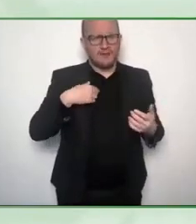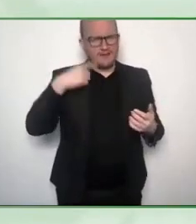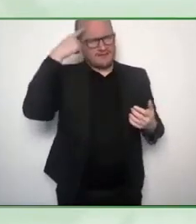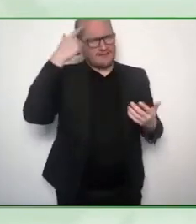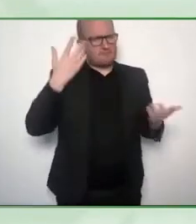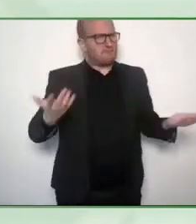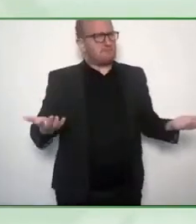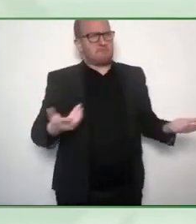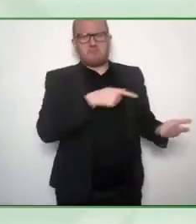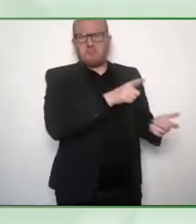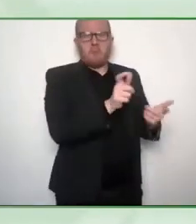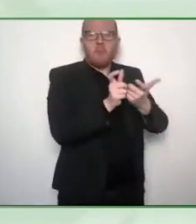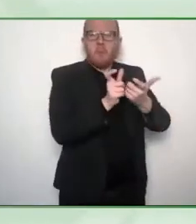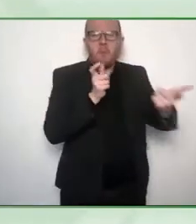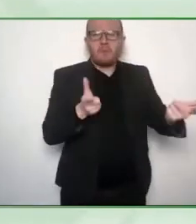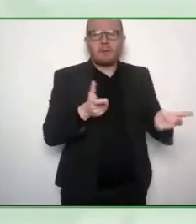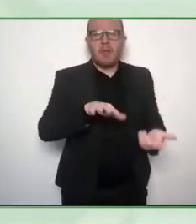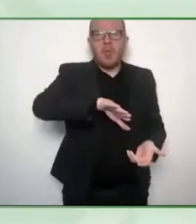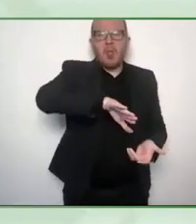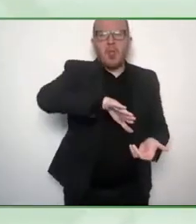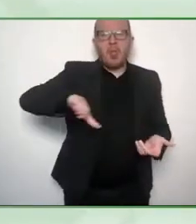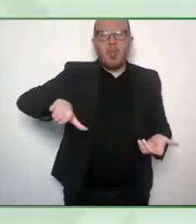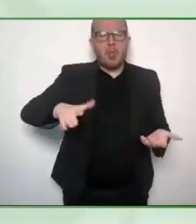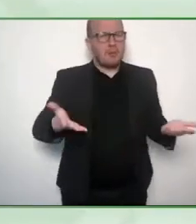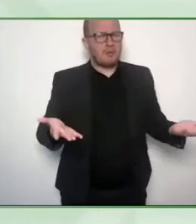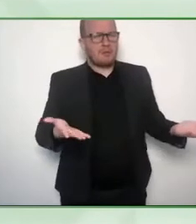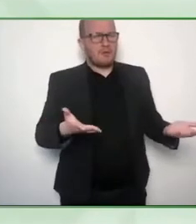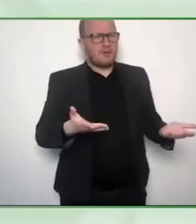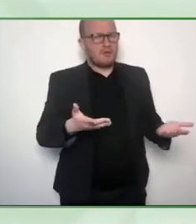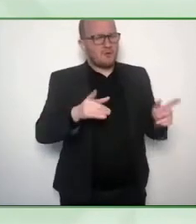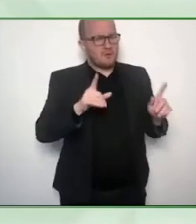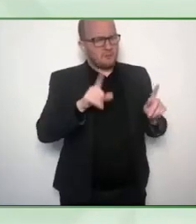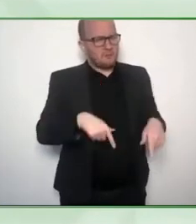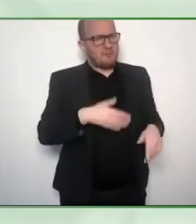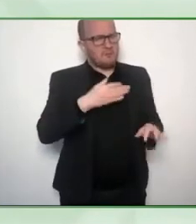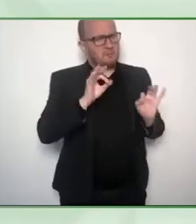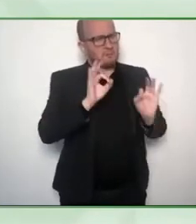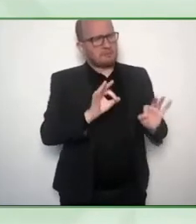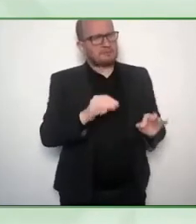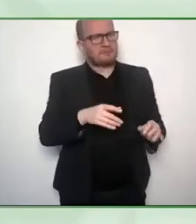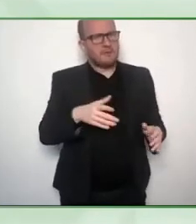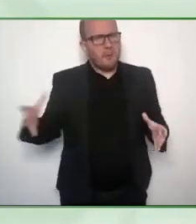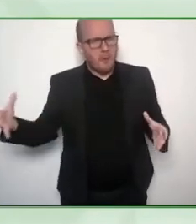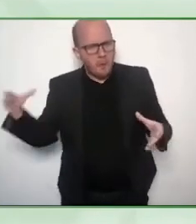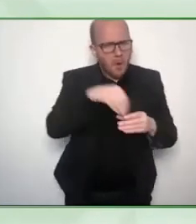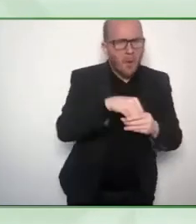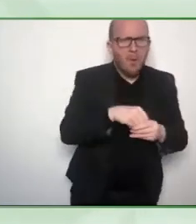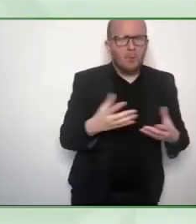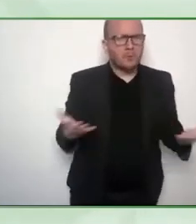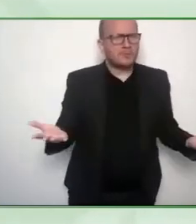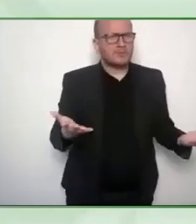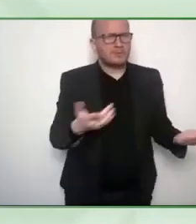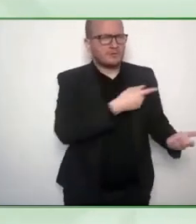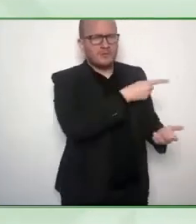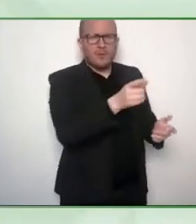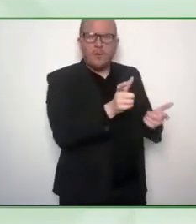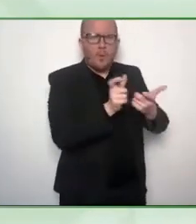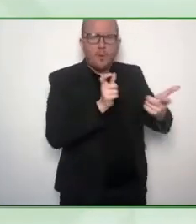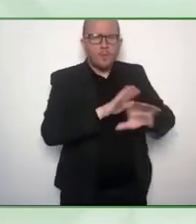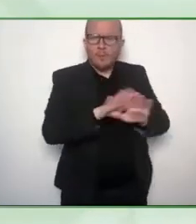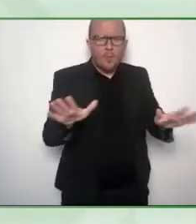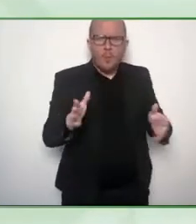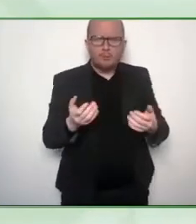So there are a couple of reasons for that. One important being is disability is often perceived to be just